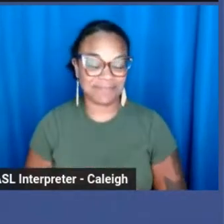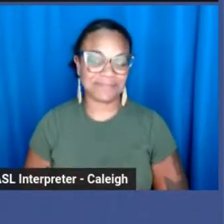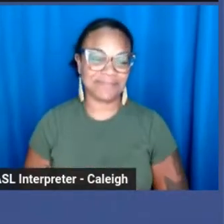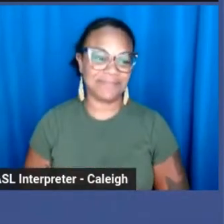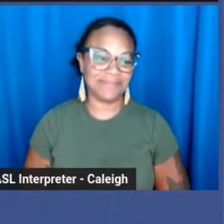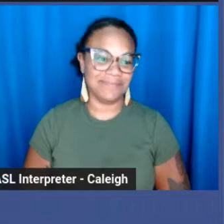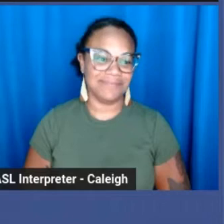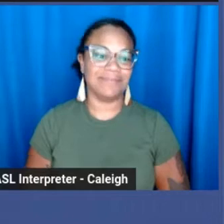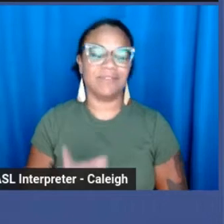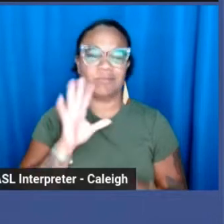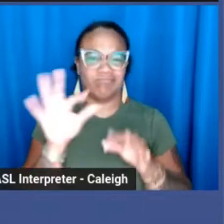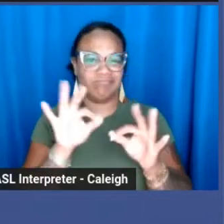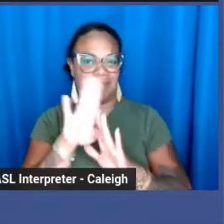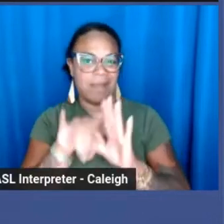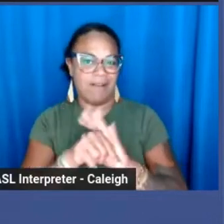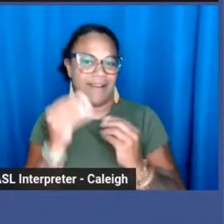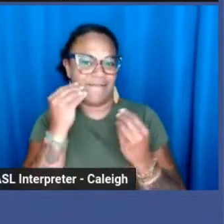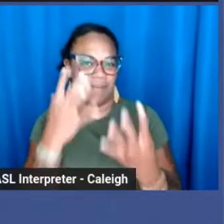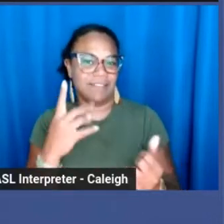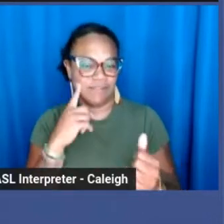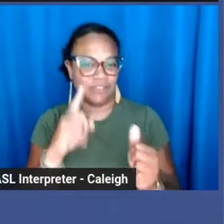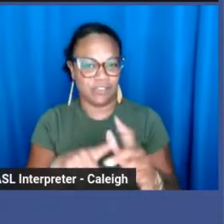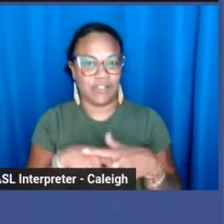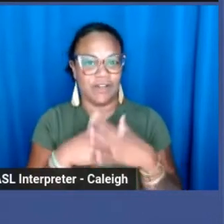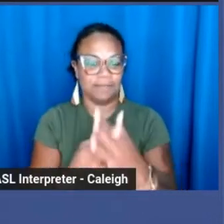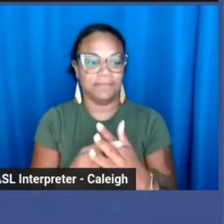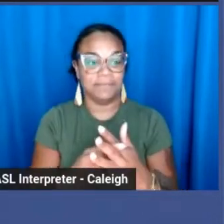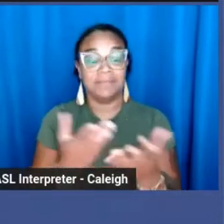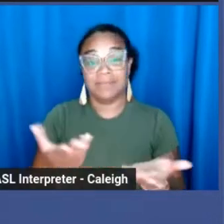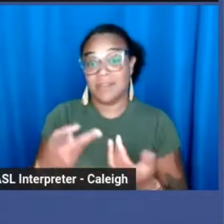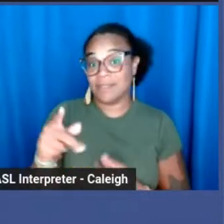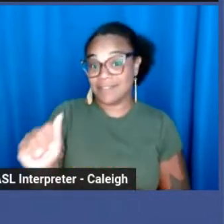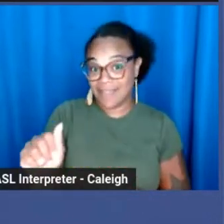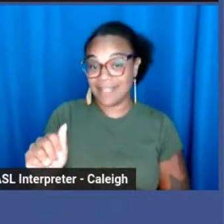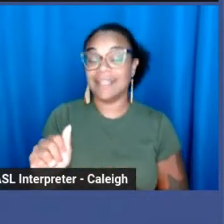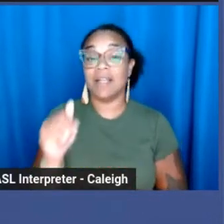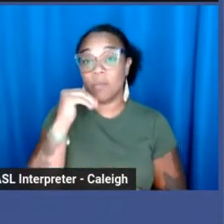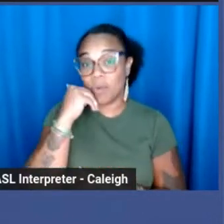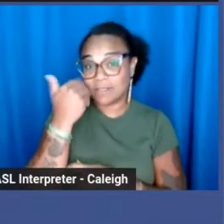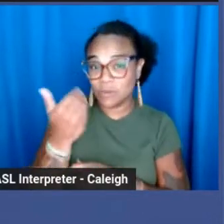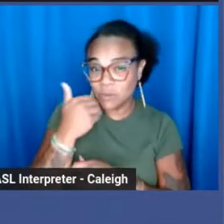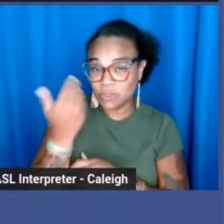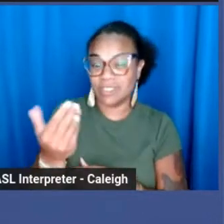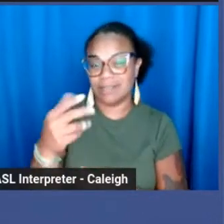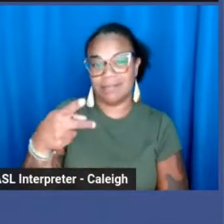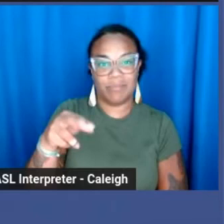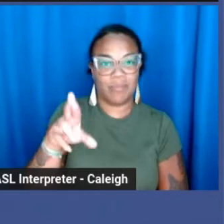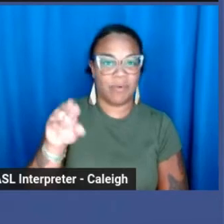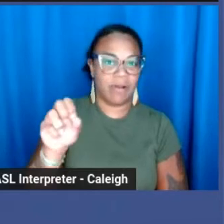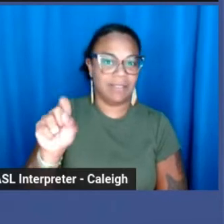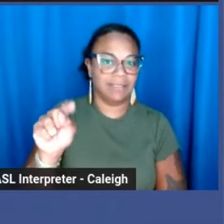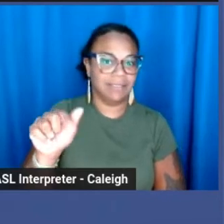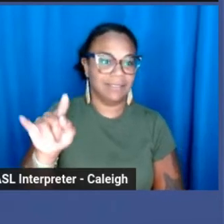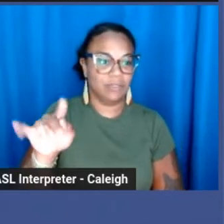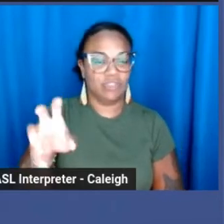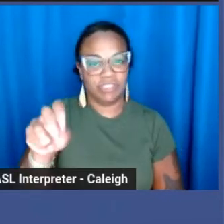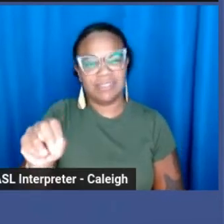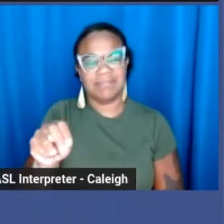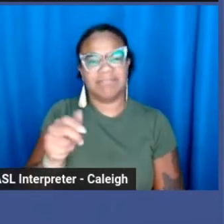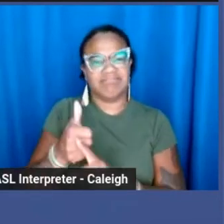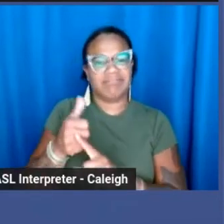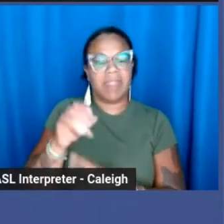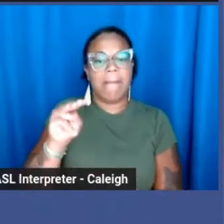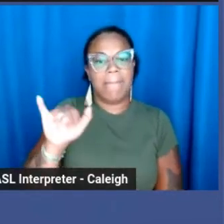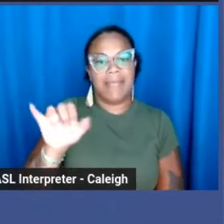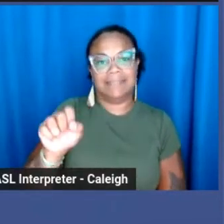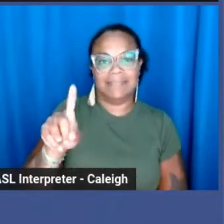So some background to start. In my stay in Pennsylvania, prostitution is a misdemeanor. In most states, crimes are